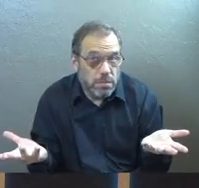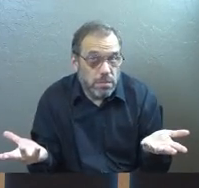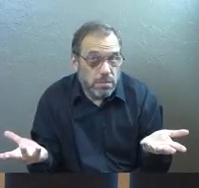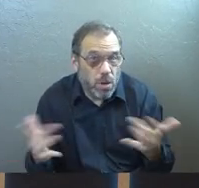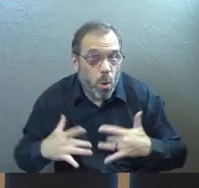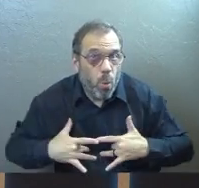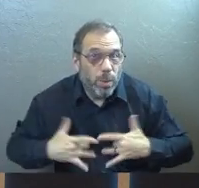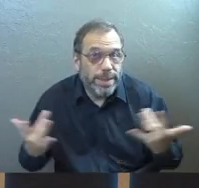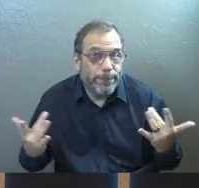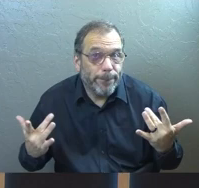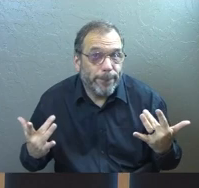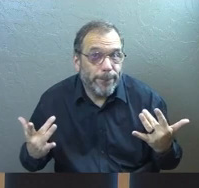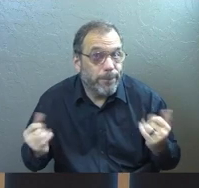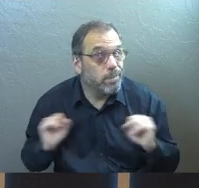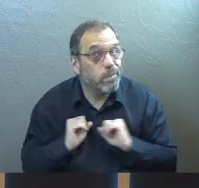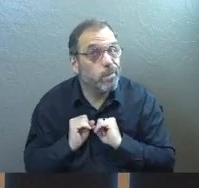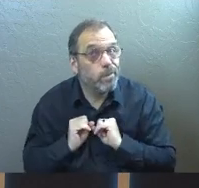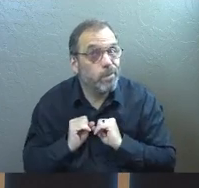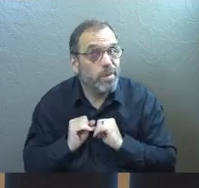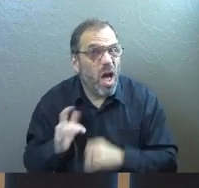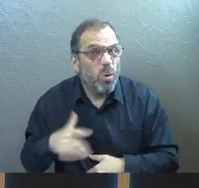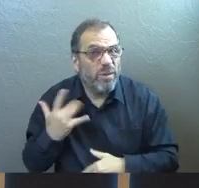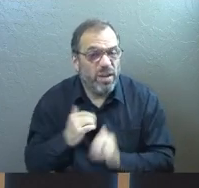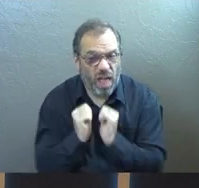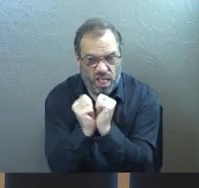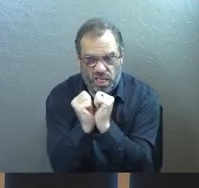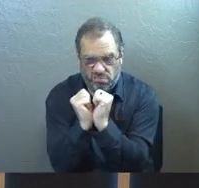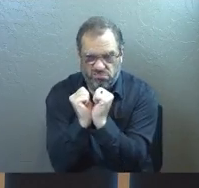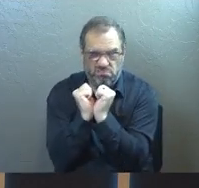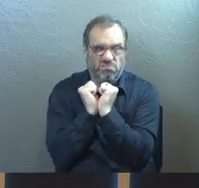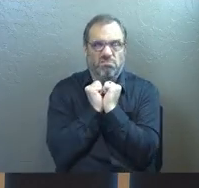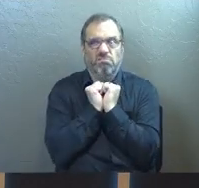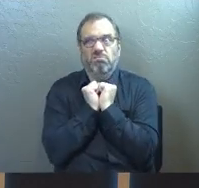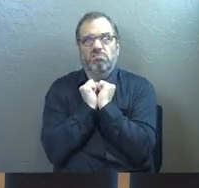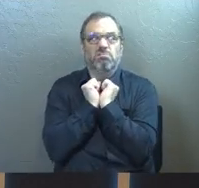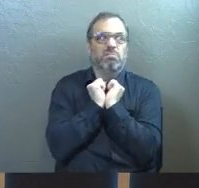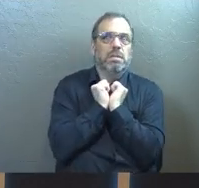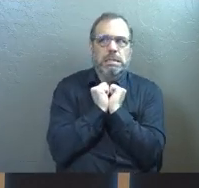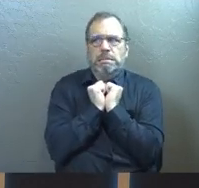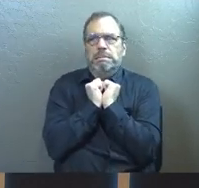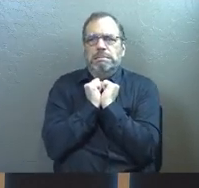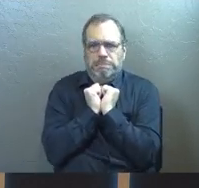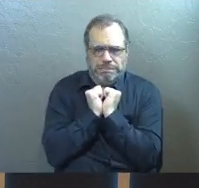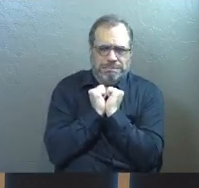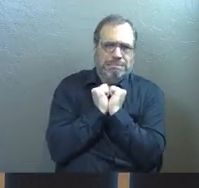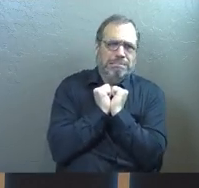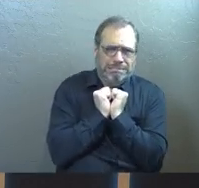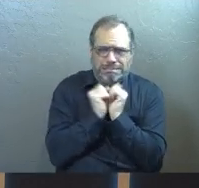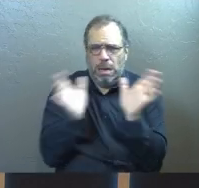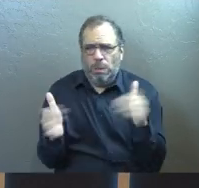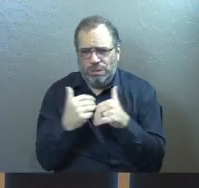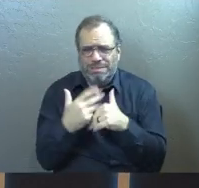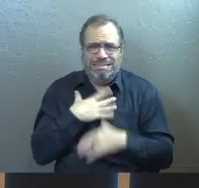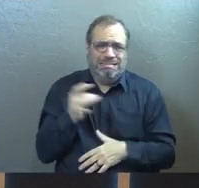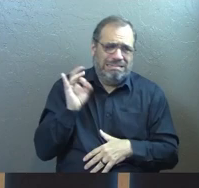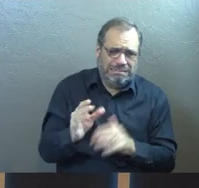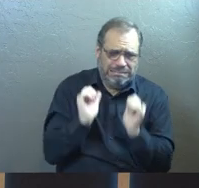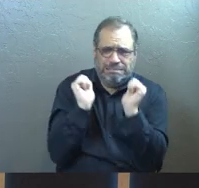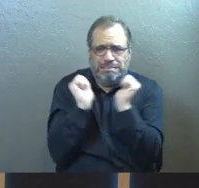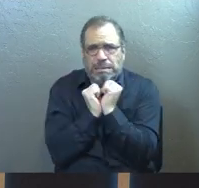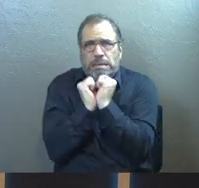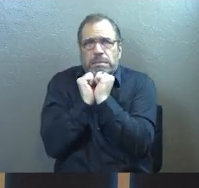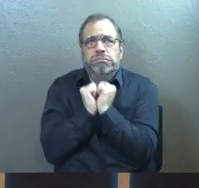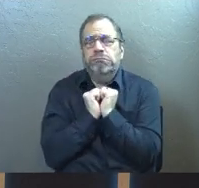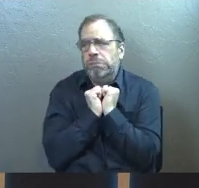What's going on? What feels like bondage? What feels like this is the room I did not want to be in, but